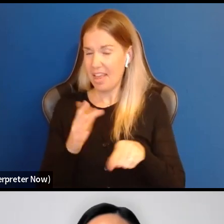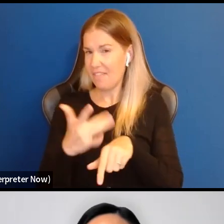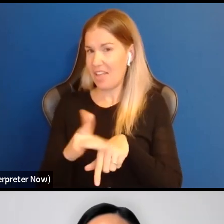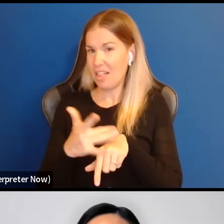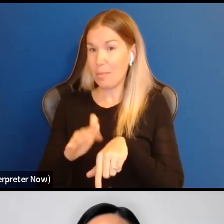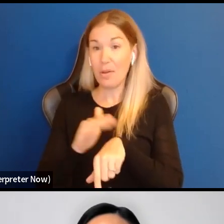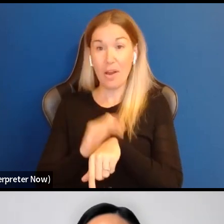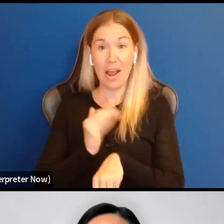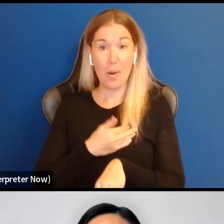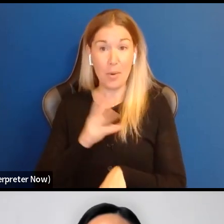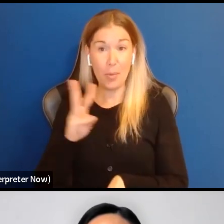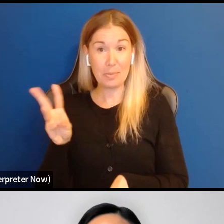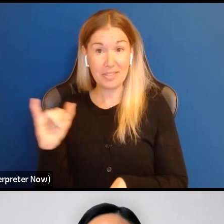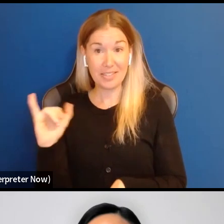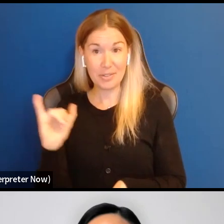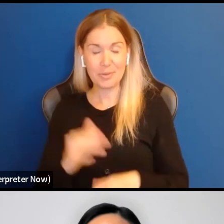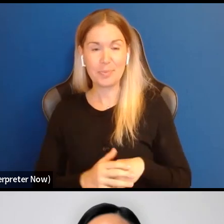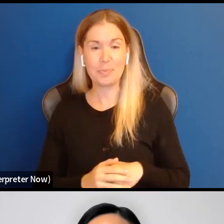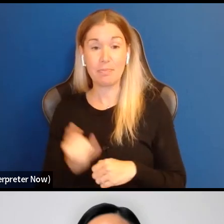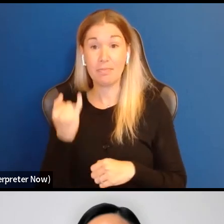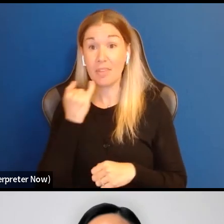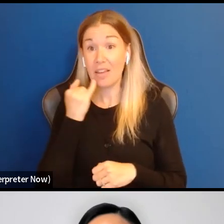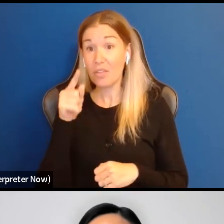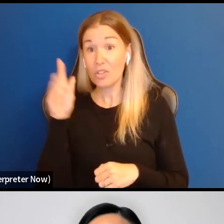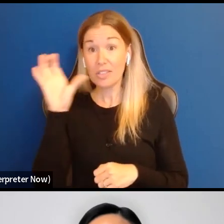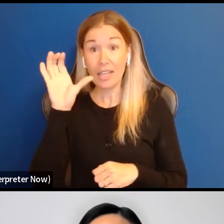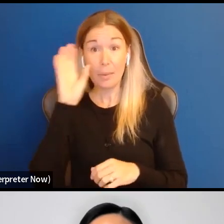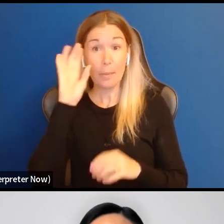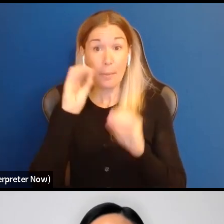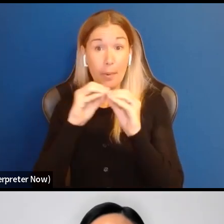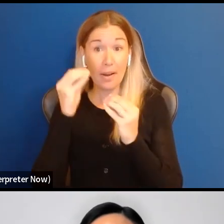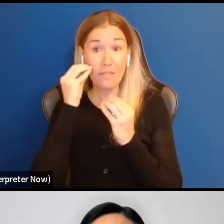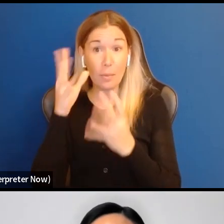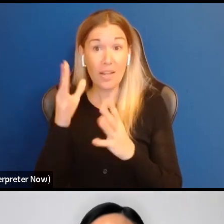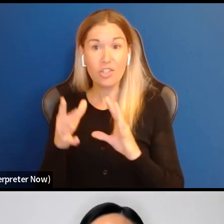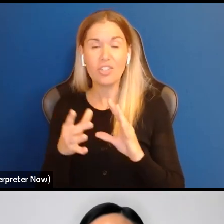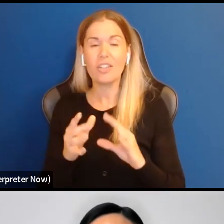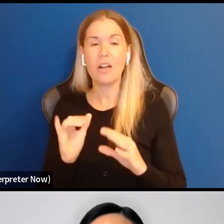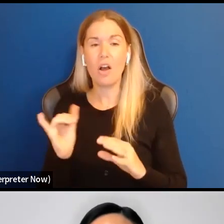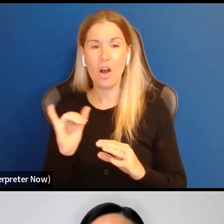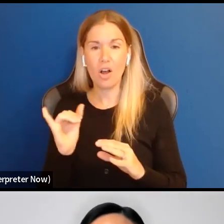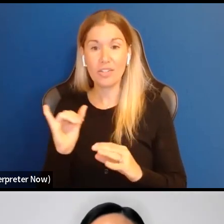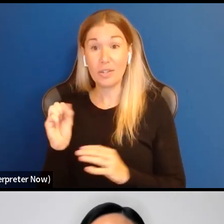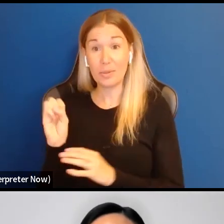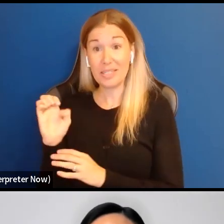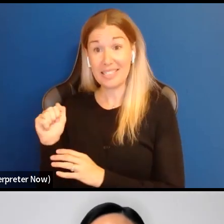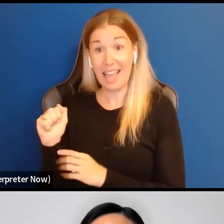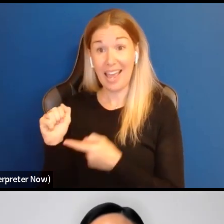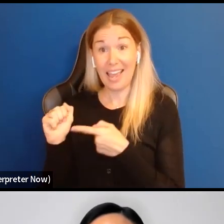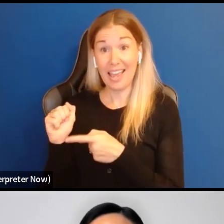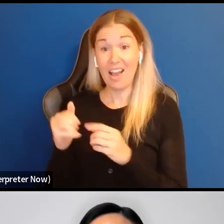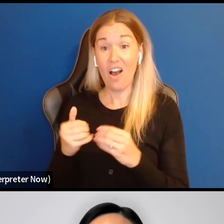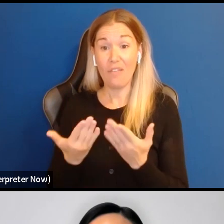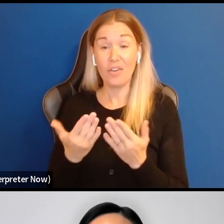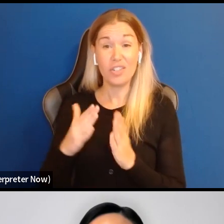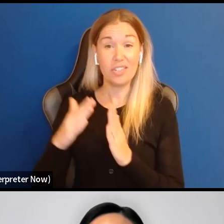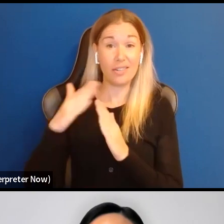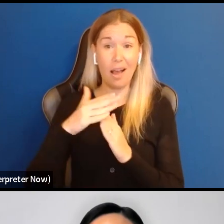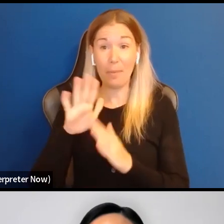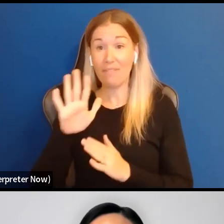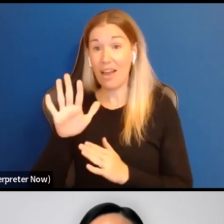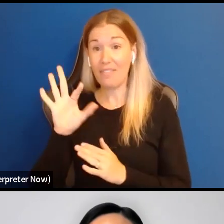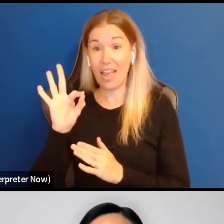website. If you are seeking more information, say also authored a really helpful top five FAQ